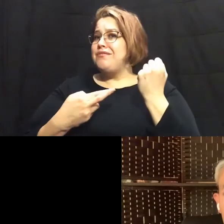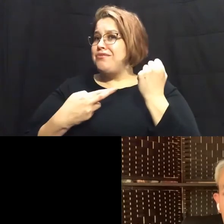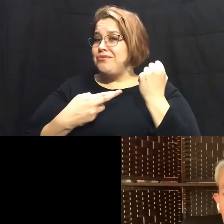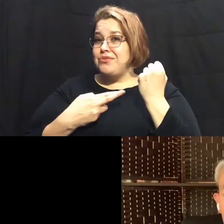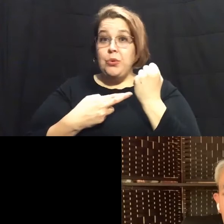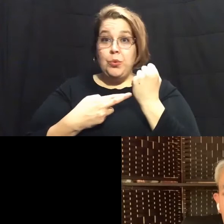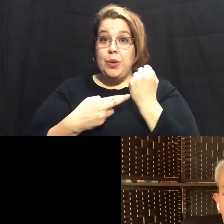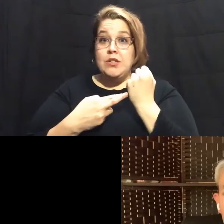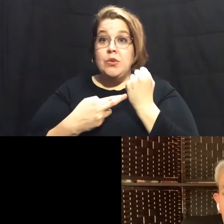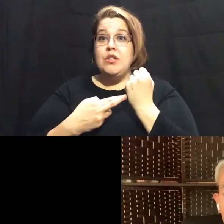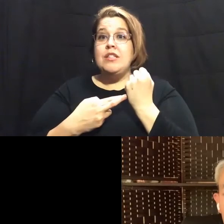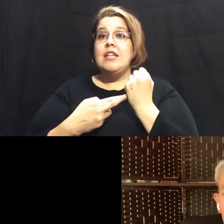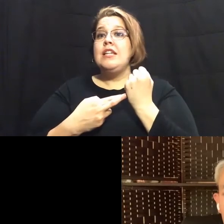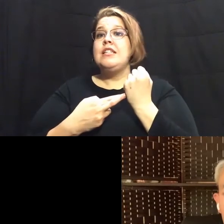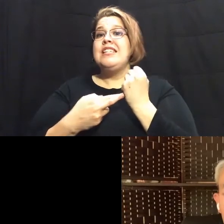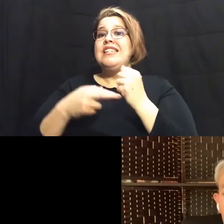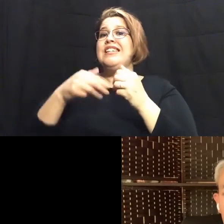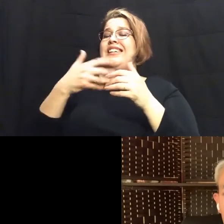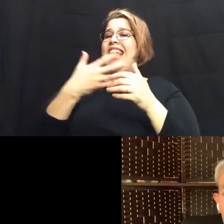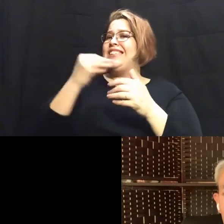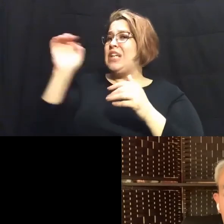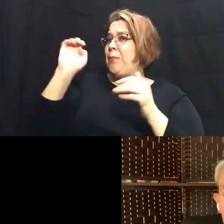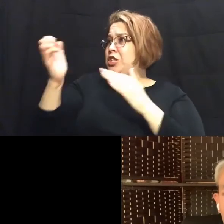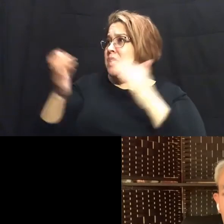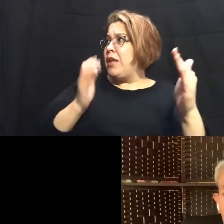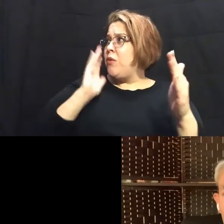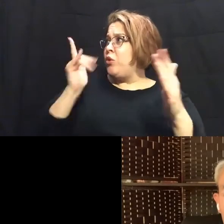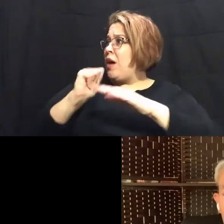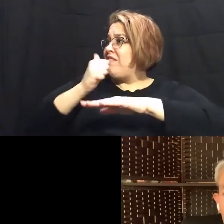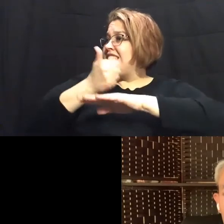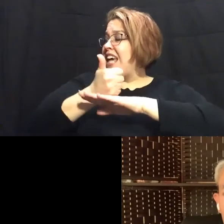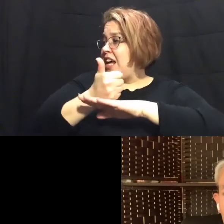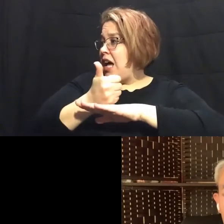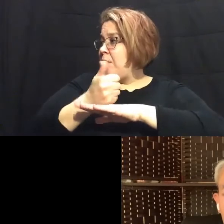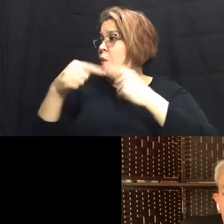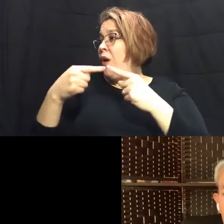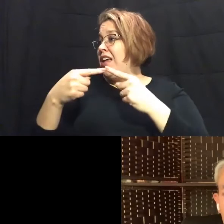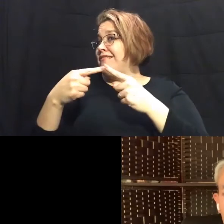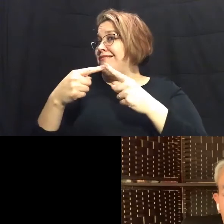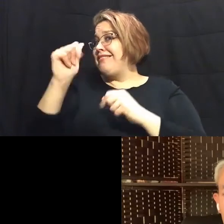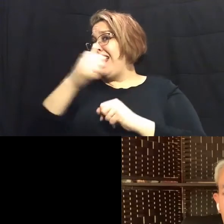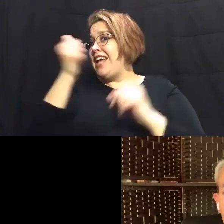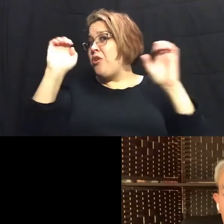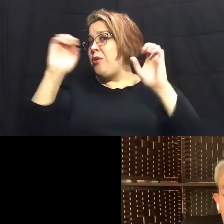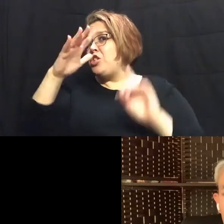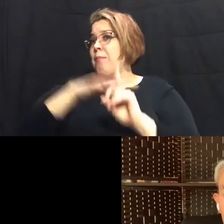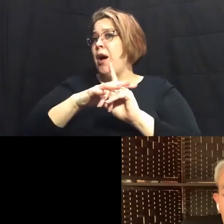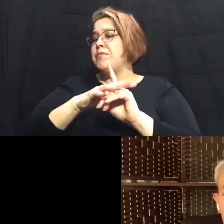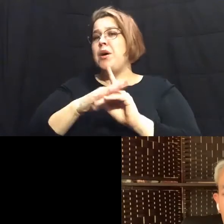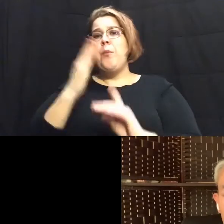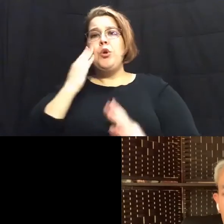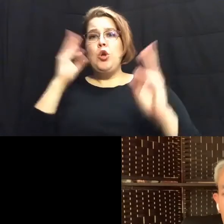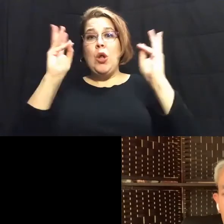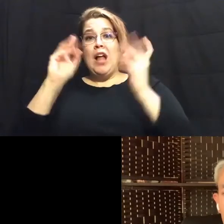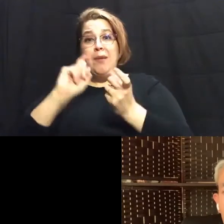and an emerging emergency plan will you have in place when there's another emergency you know climate change is